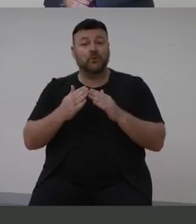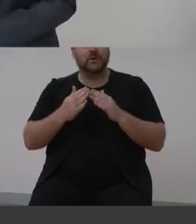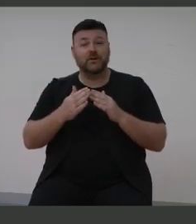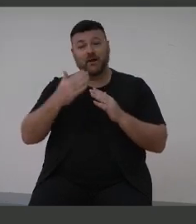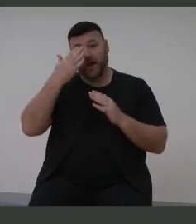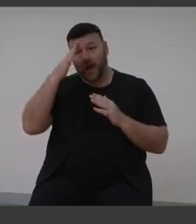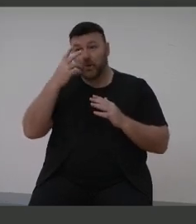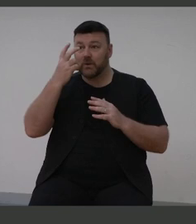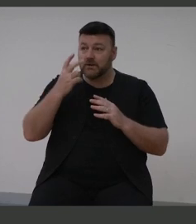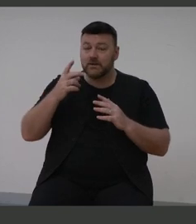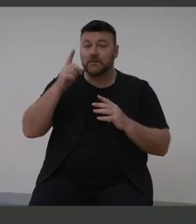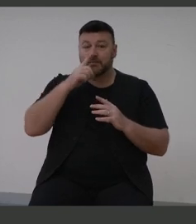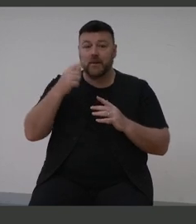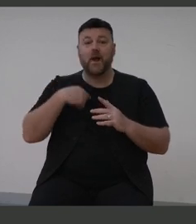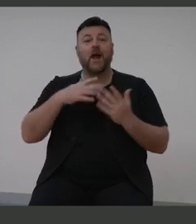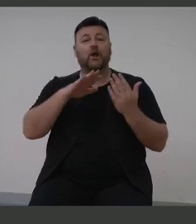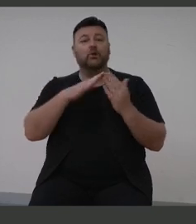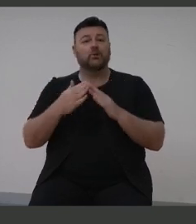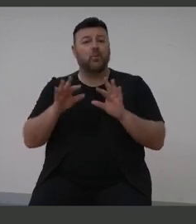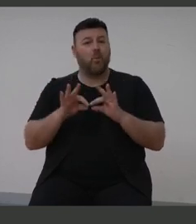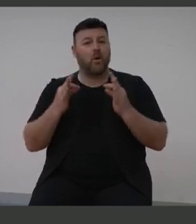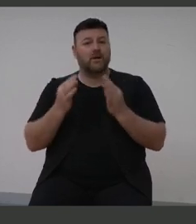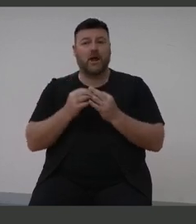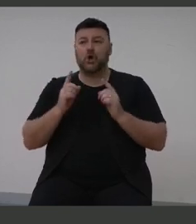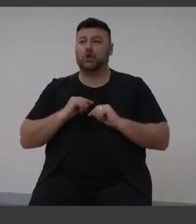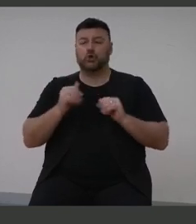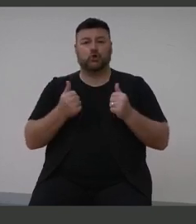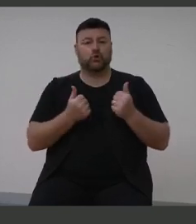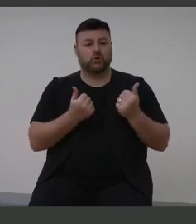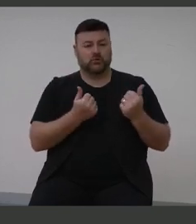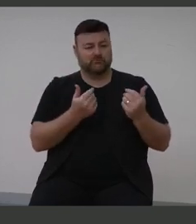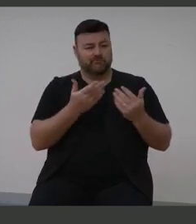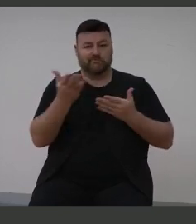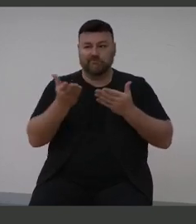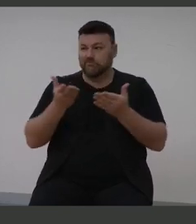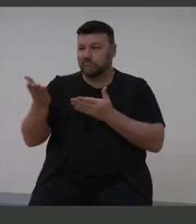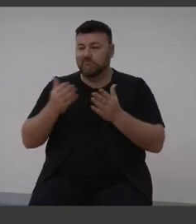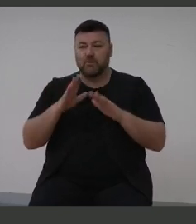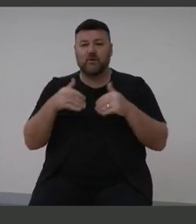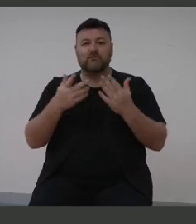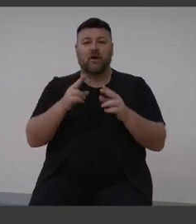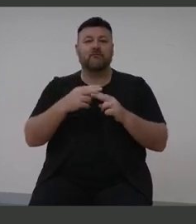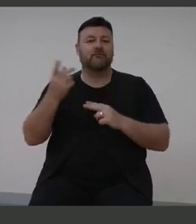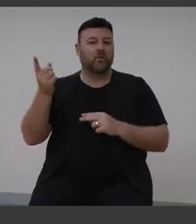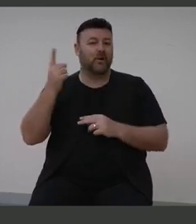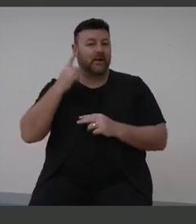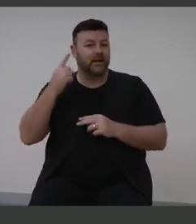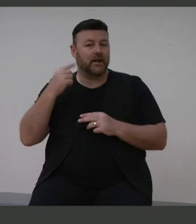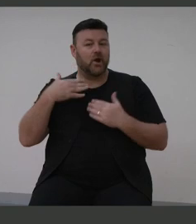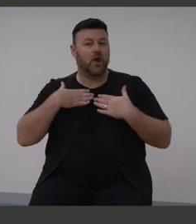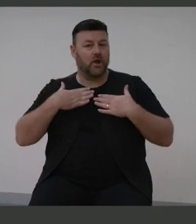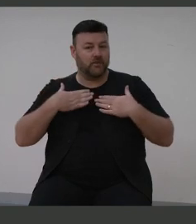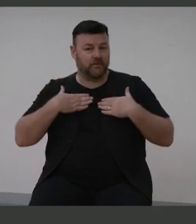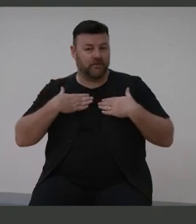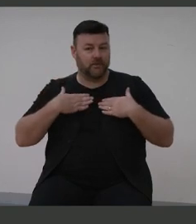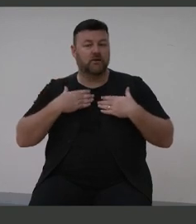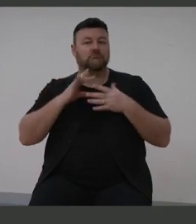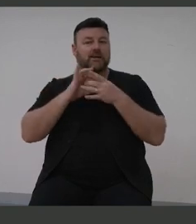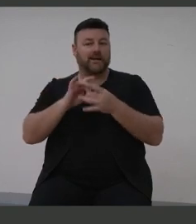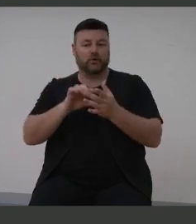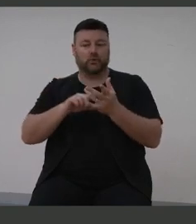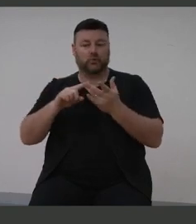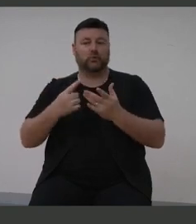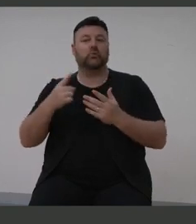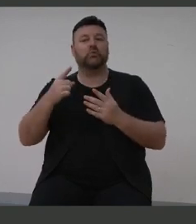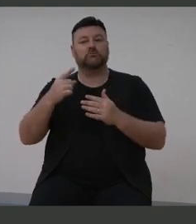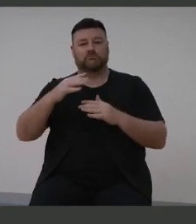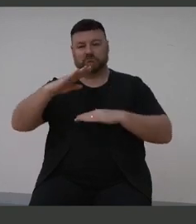who are working together to address the unacceptable level of hearing health issue among our First Nations people. I'd like to thank you the